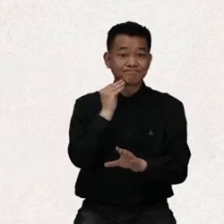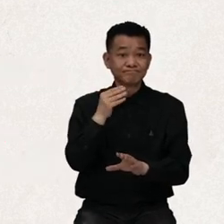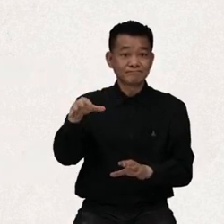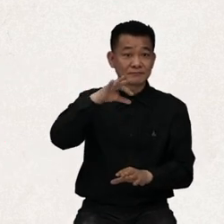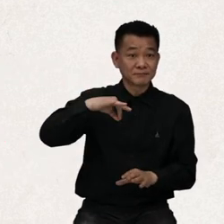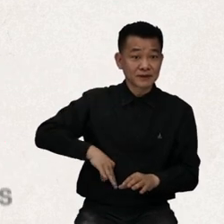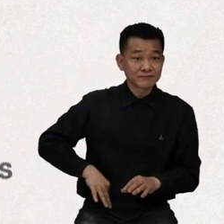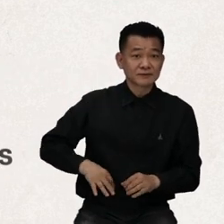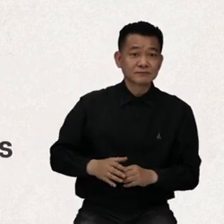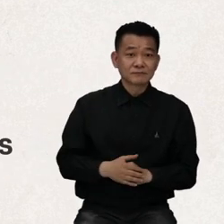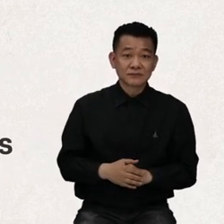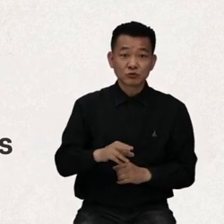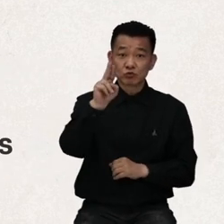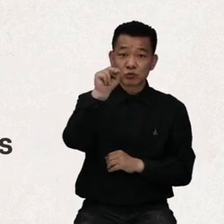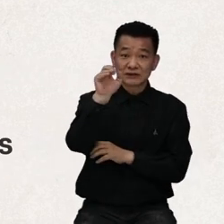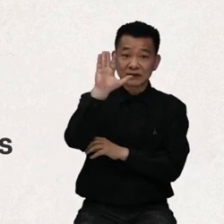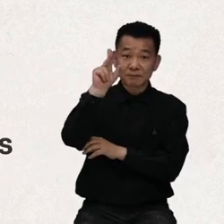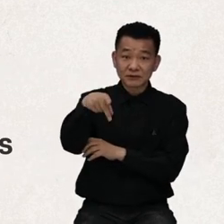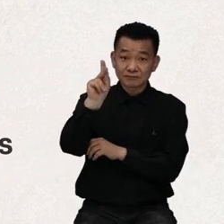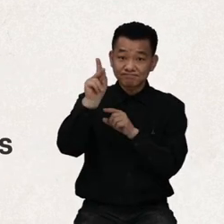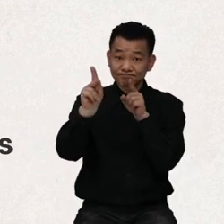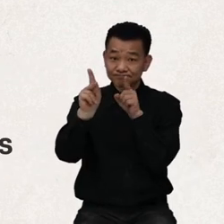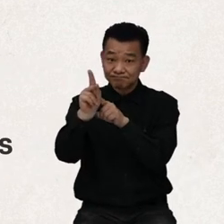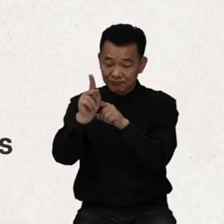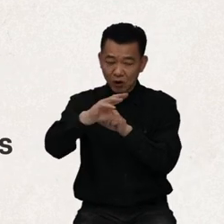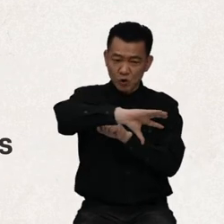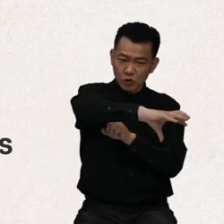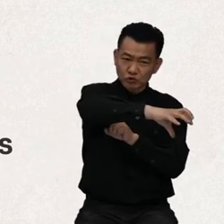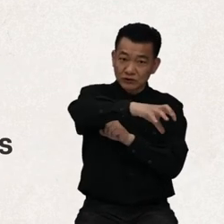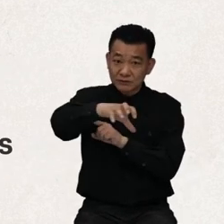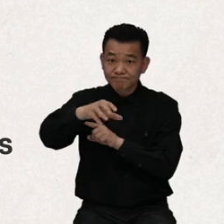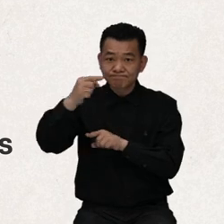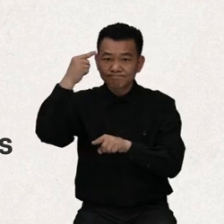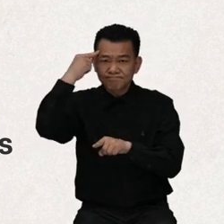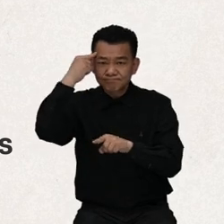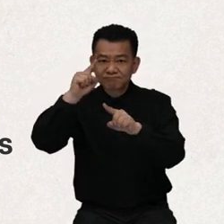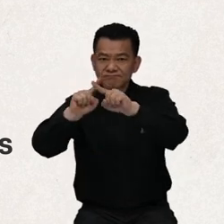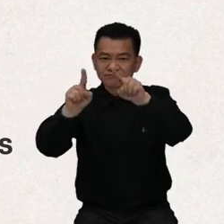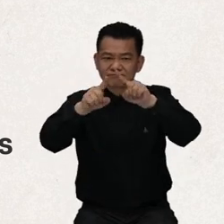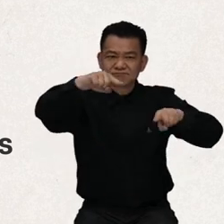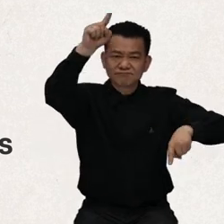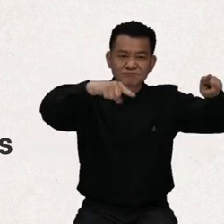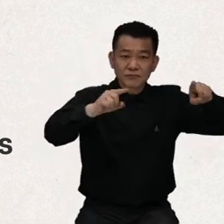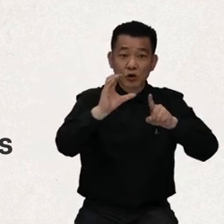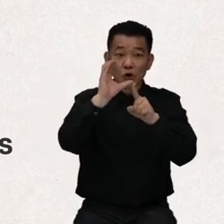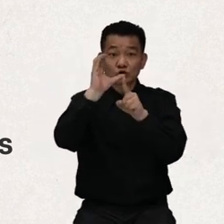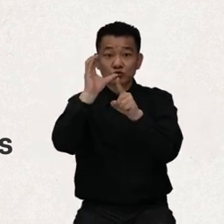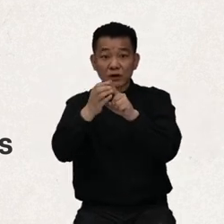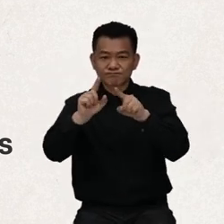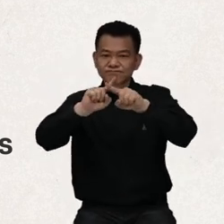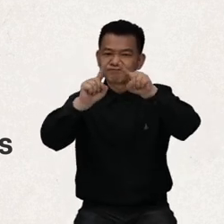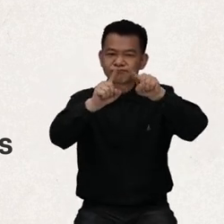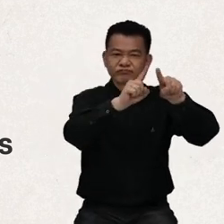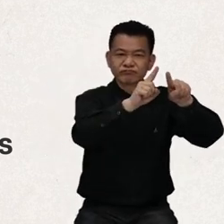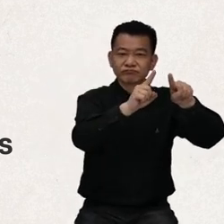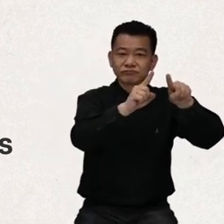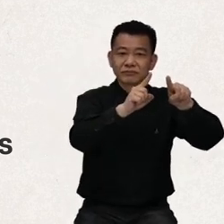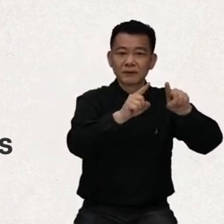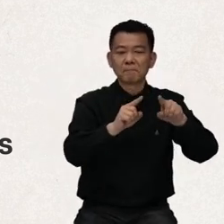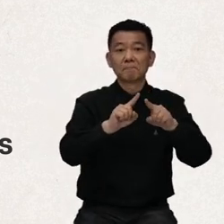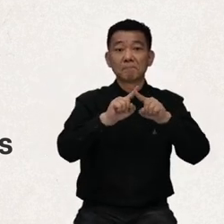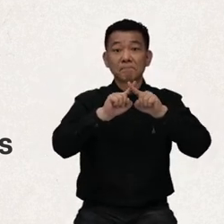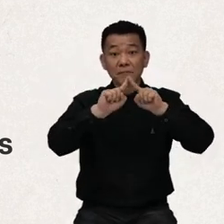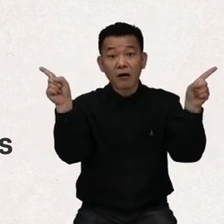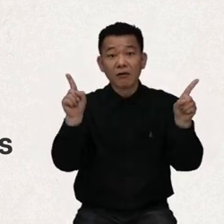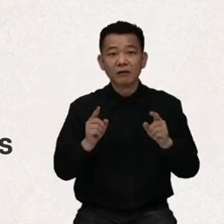The purpose of the UN Convention on the rights of persons with disabilities is to promote, protect, and ensure the full